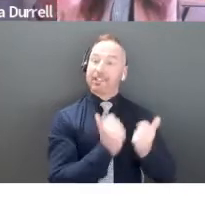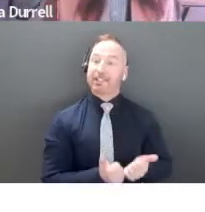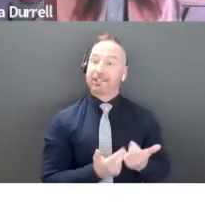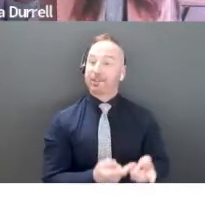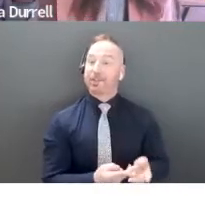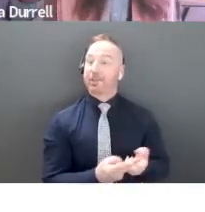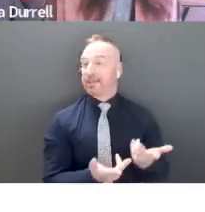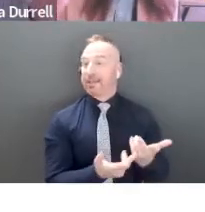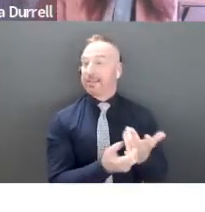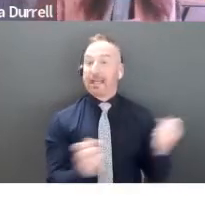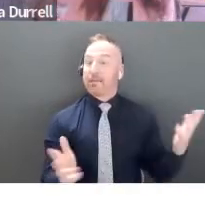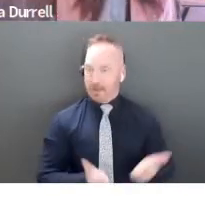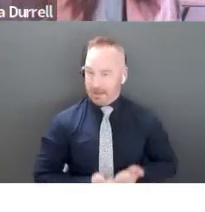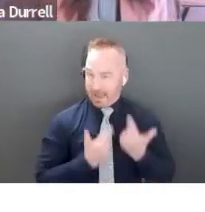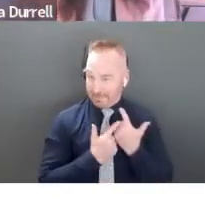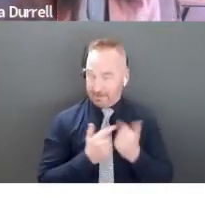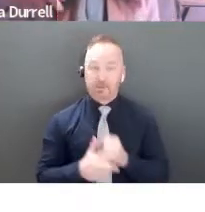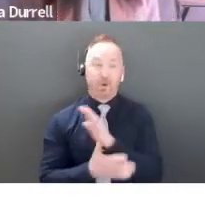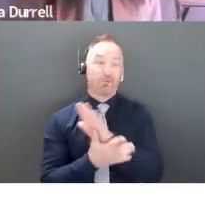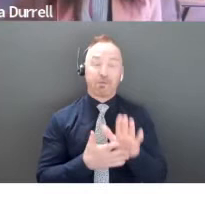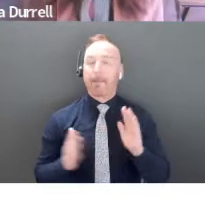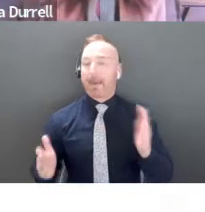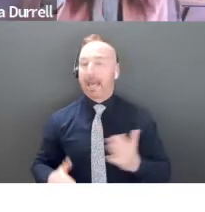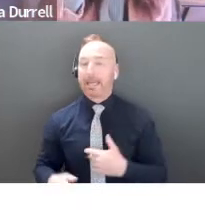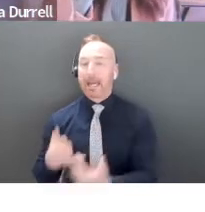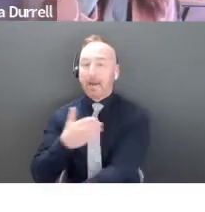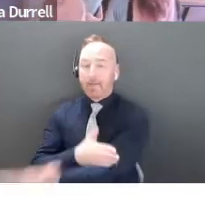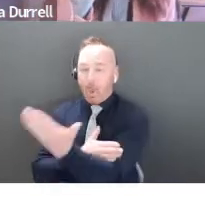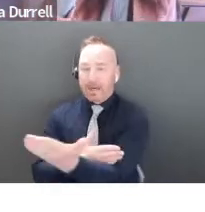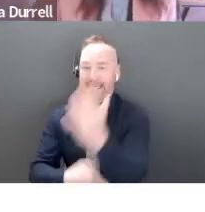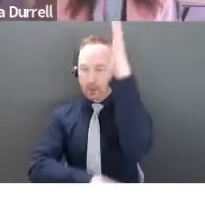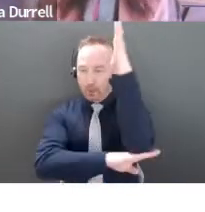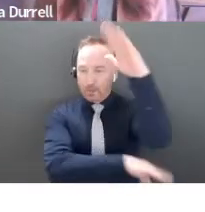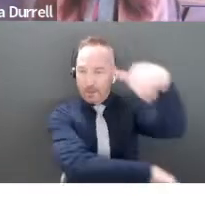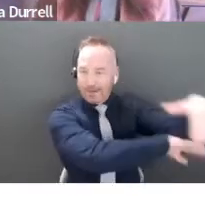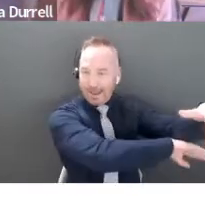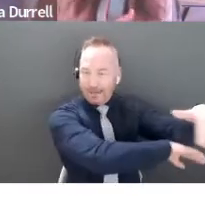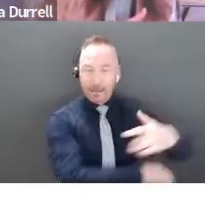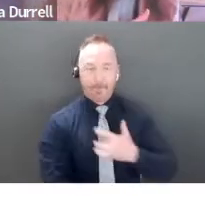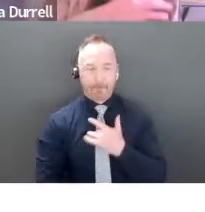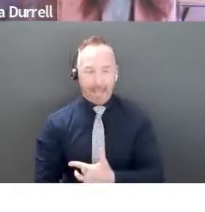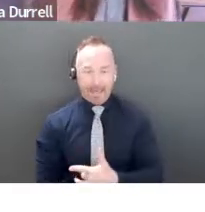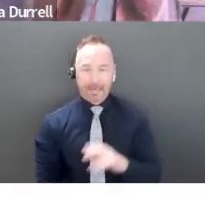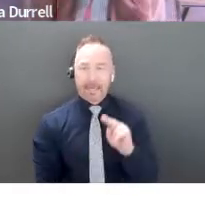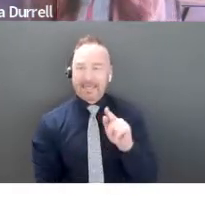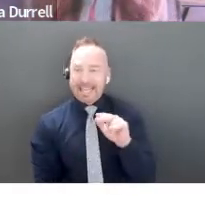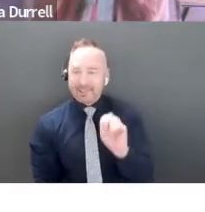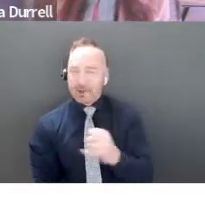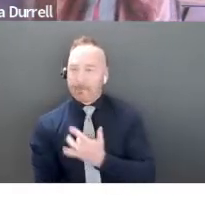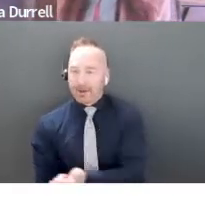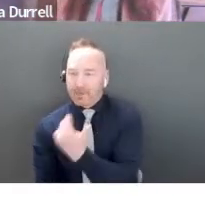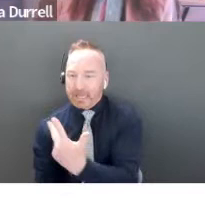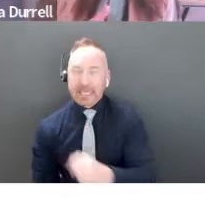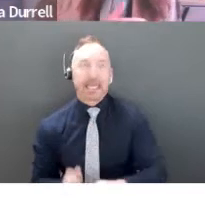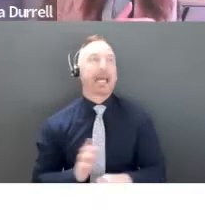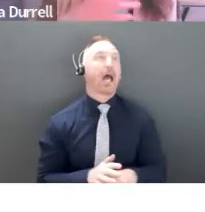oftentimes, and I always love to pair the threes morning, noon, and night, you know, we do this nature does threes. Great writing is all